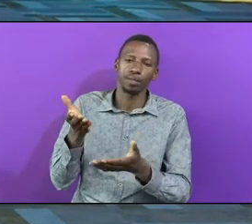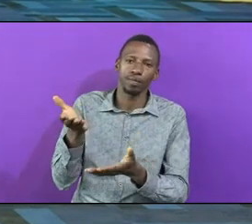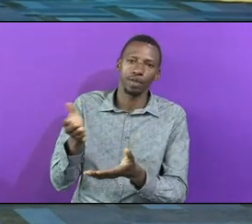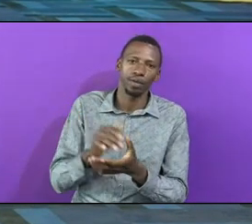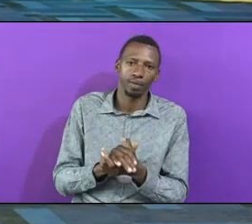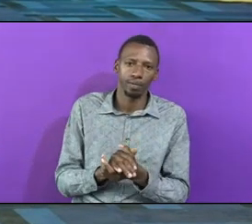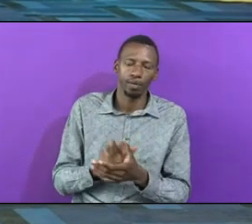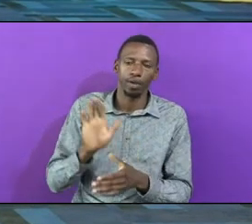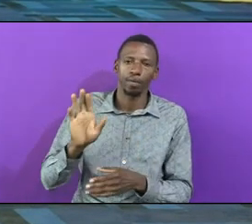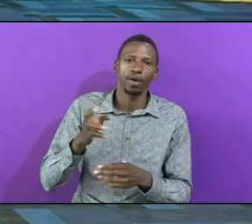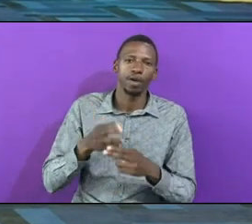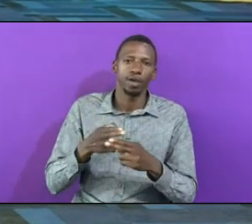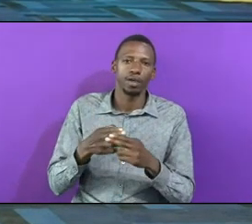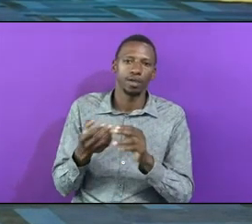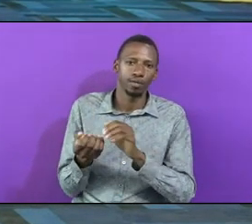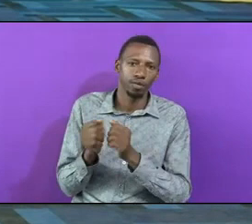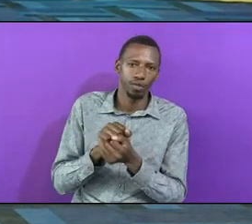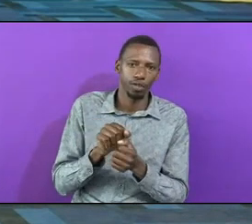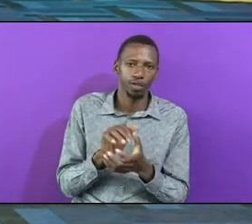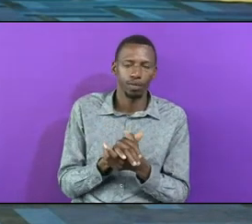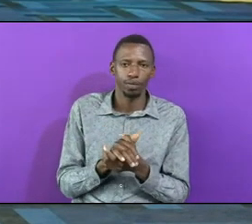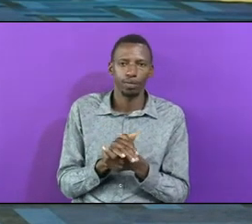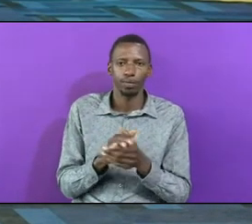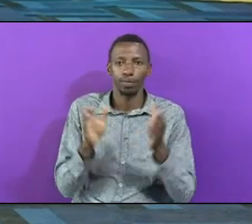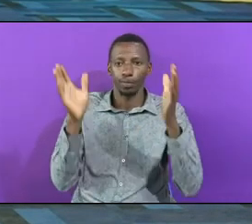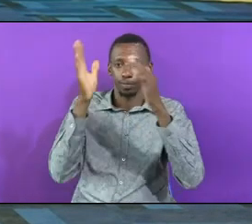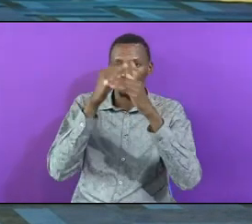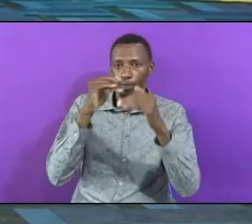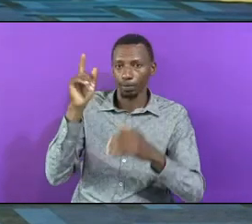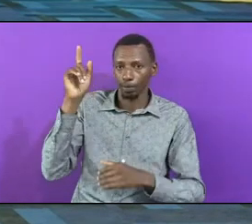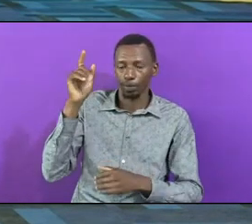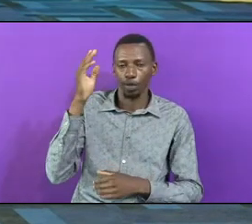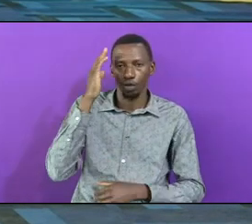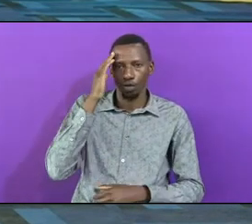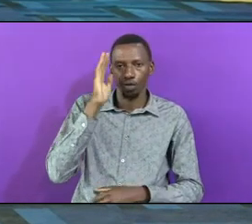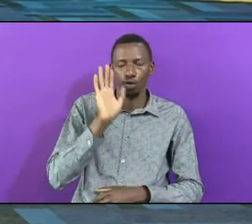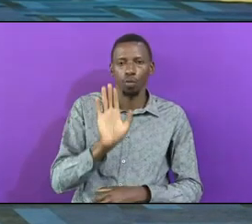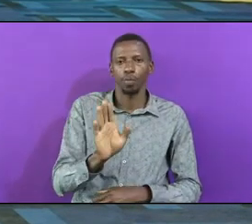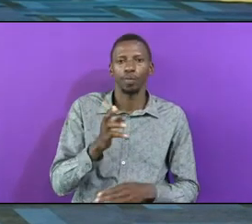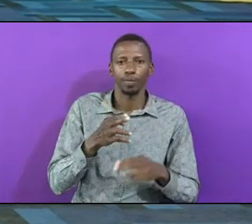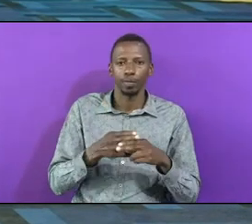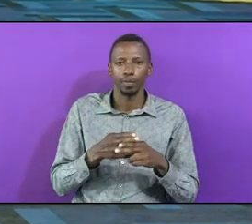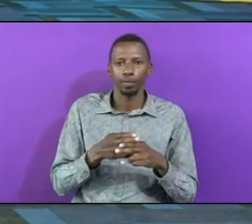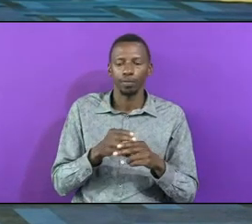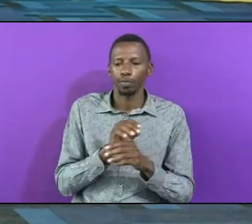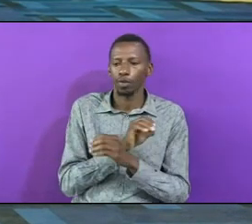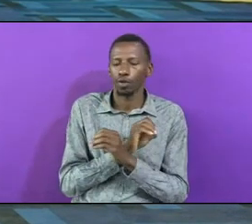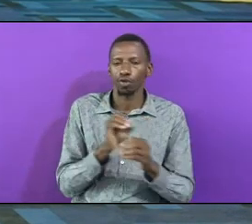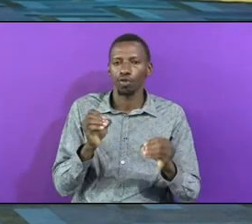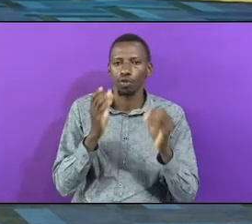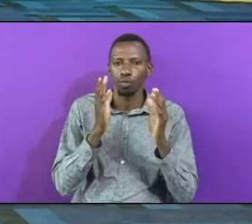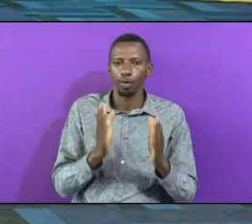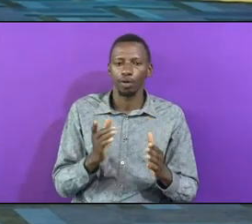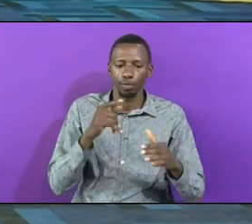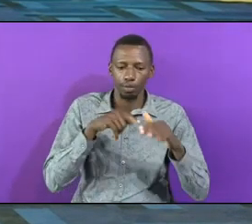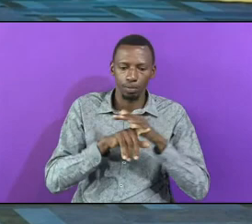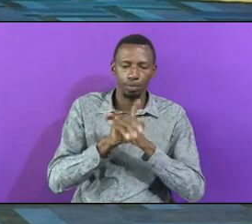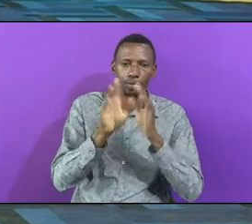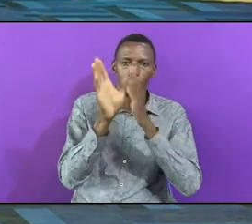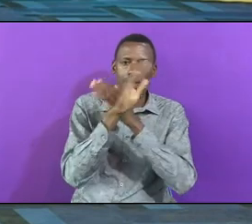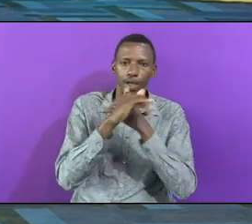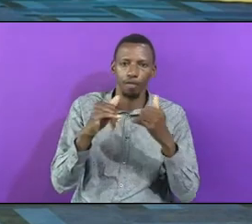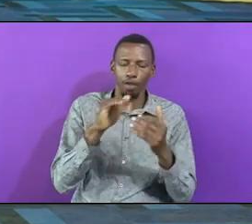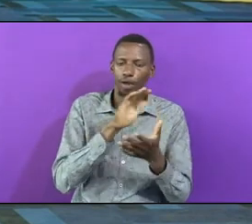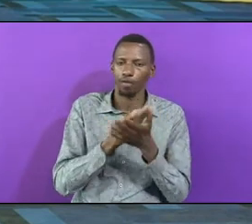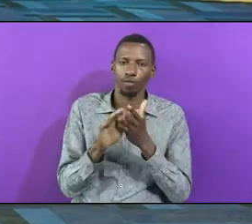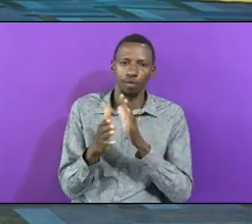His Name Was Changed Heaven Knows Your Name No One Will Enter Heaven Without A Name Change But How